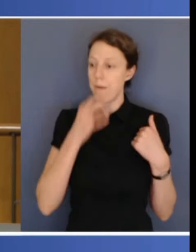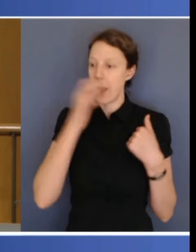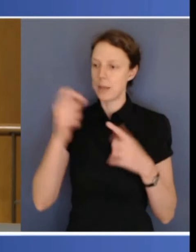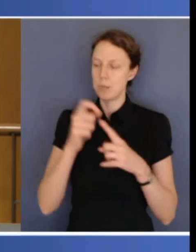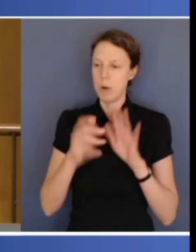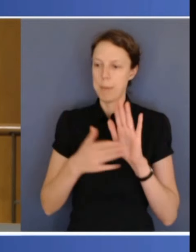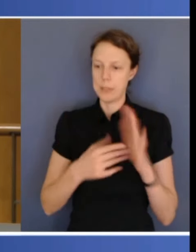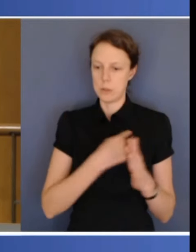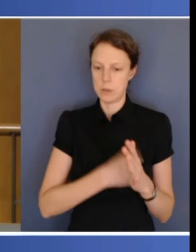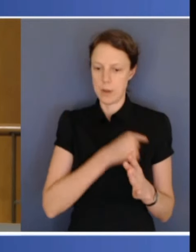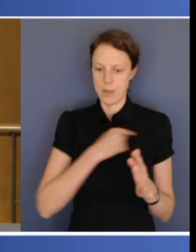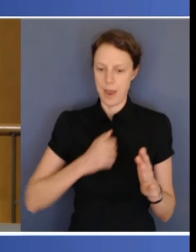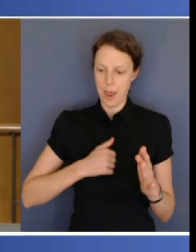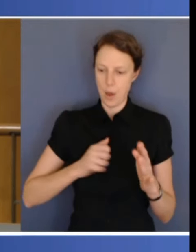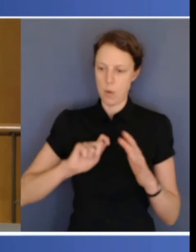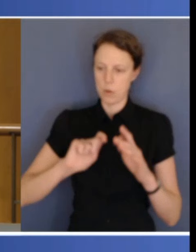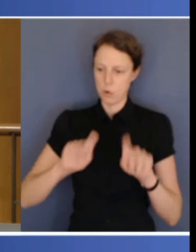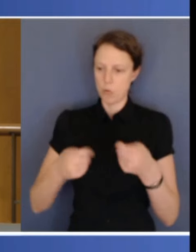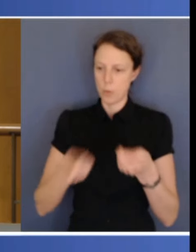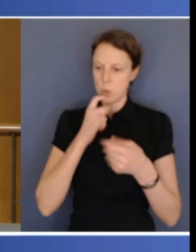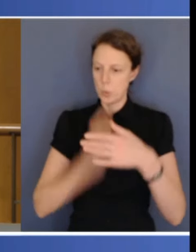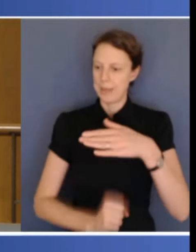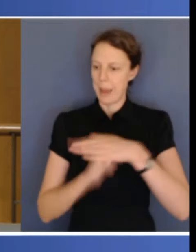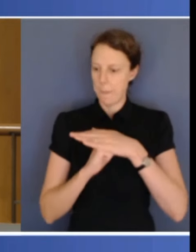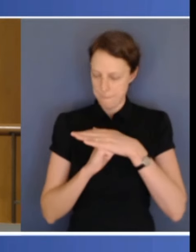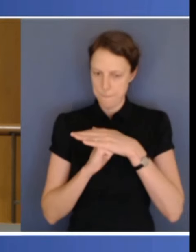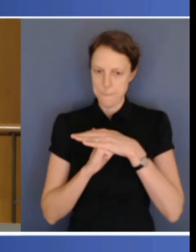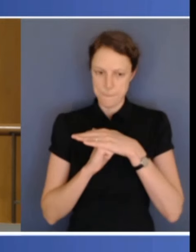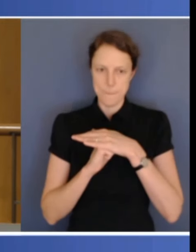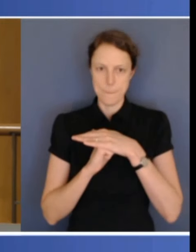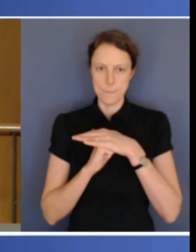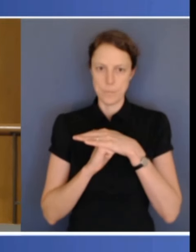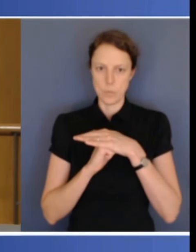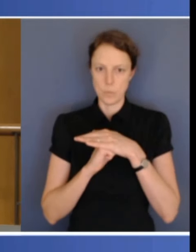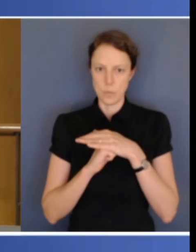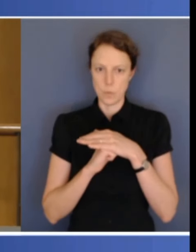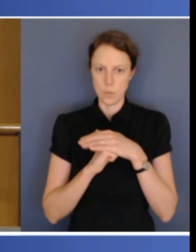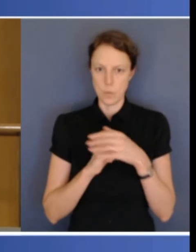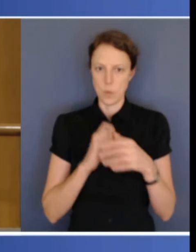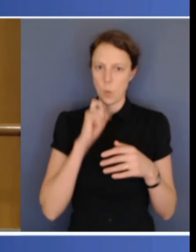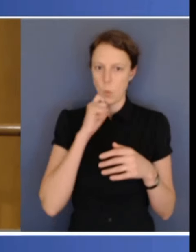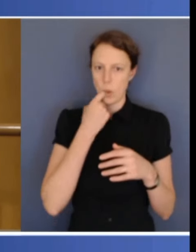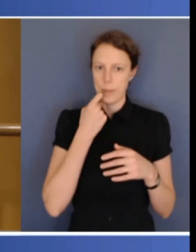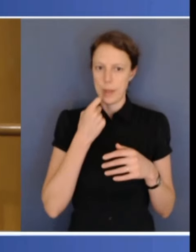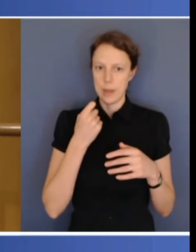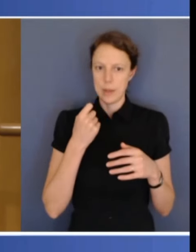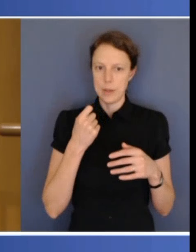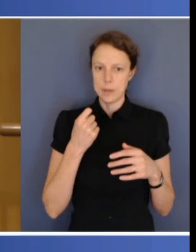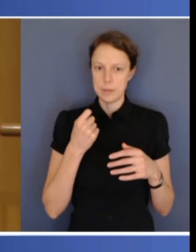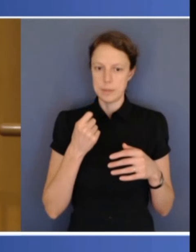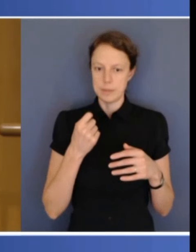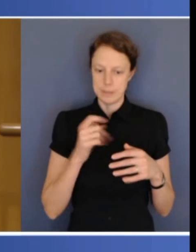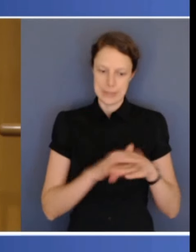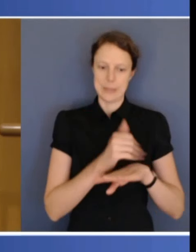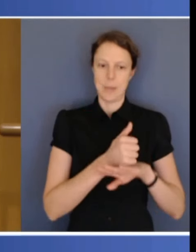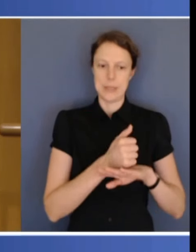and it will be on the basis of the establishment of the 50 of the foundational services.